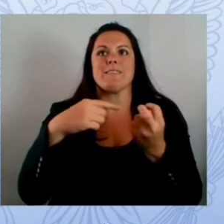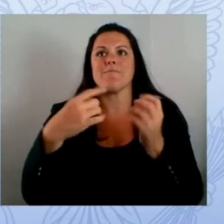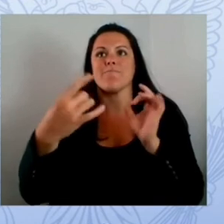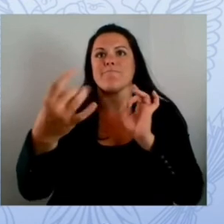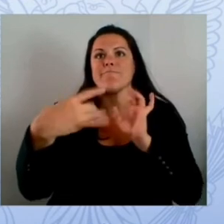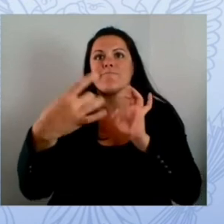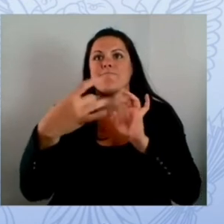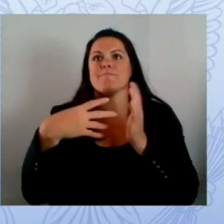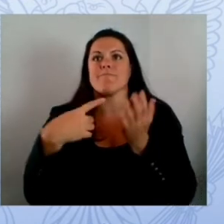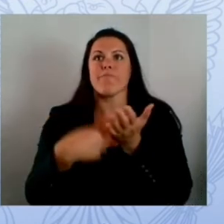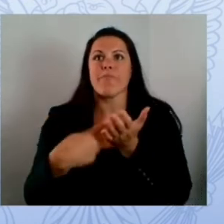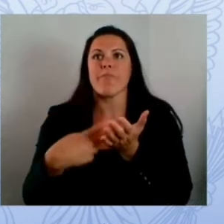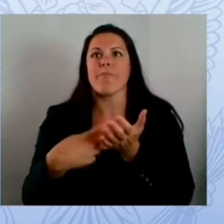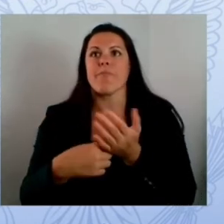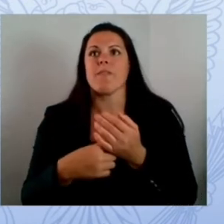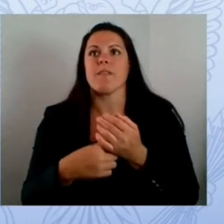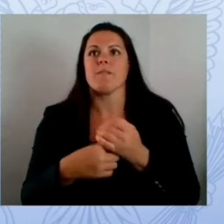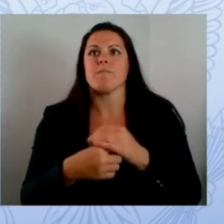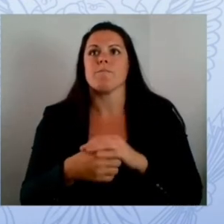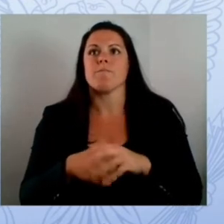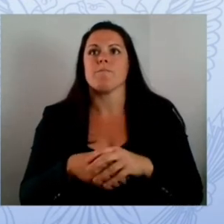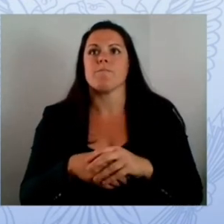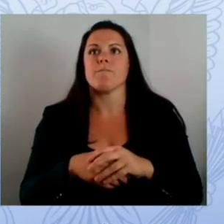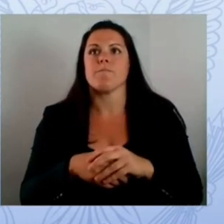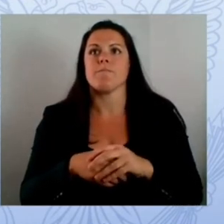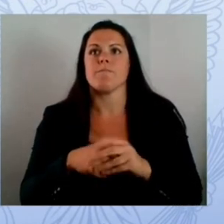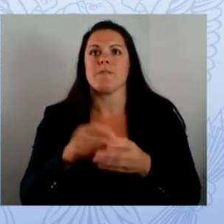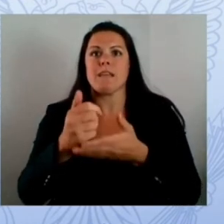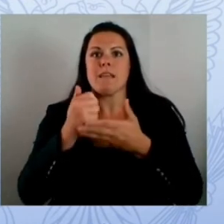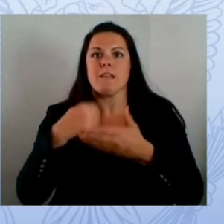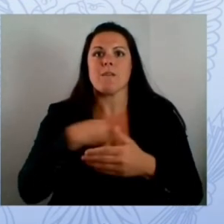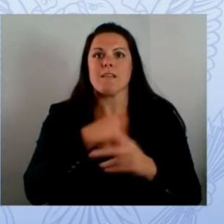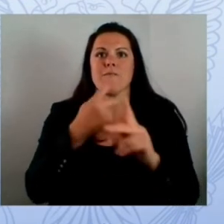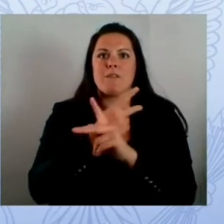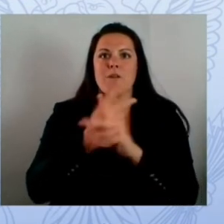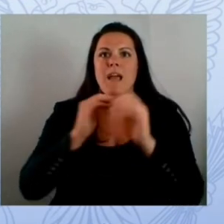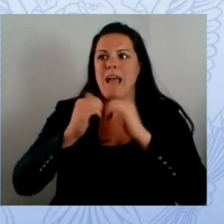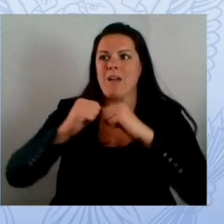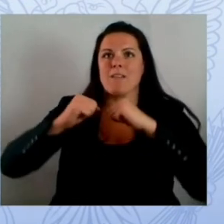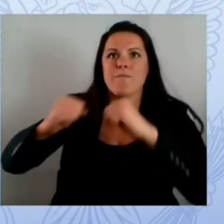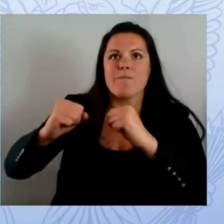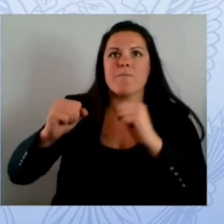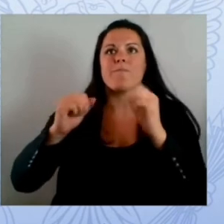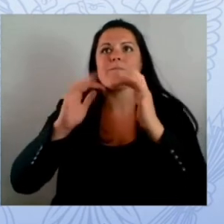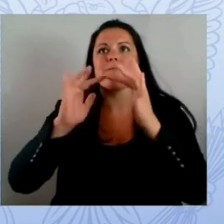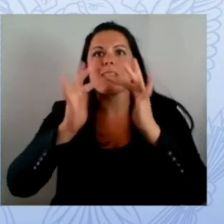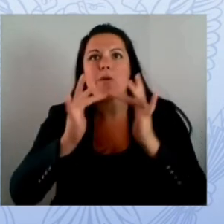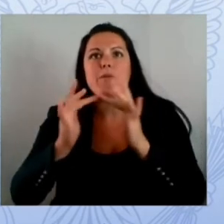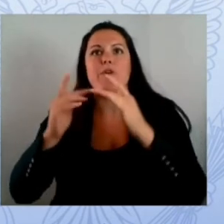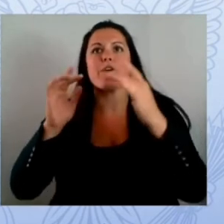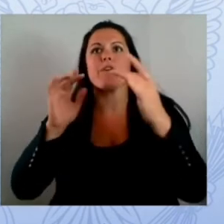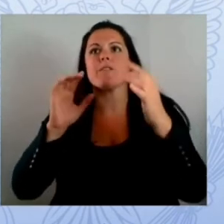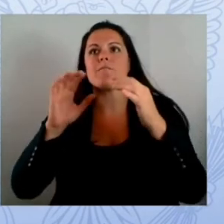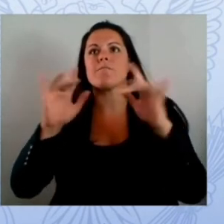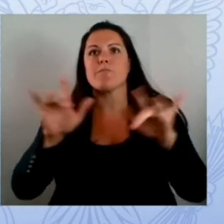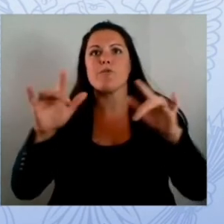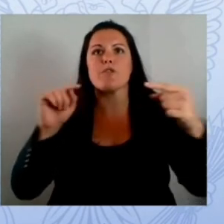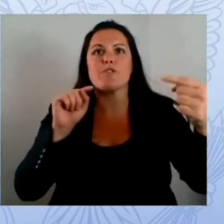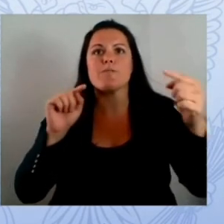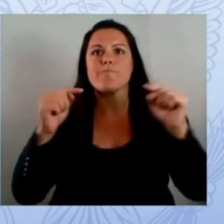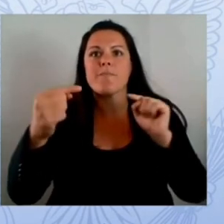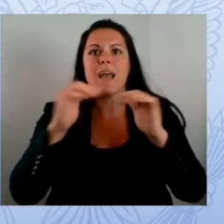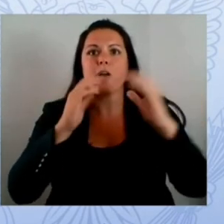networks and systems we were also able to identify cryptocurrency wallets that the bad actors were using